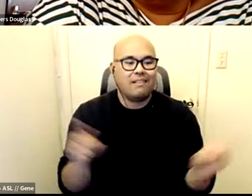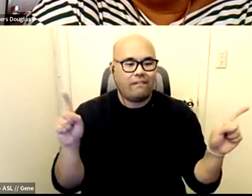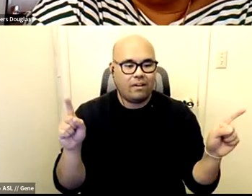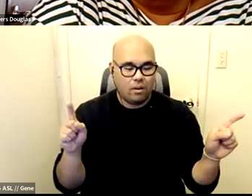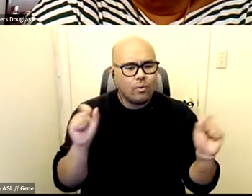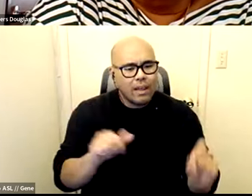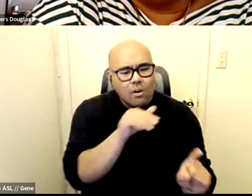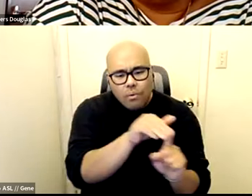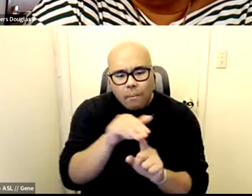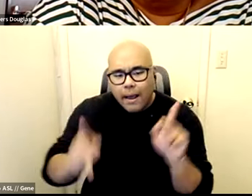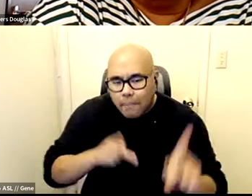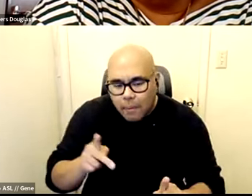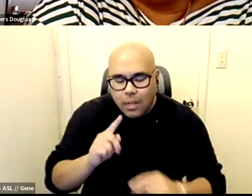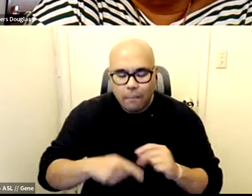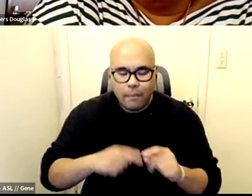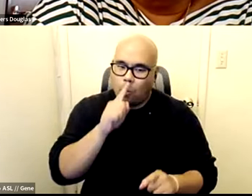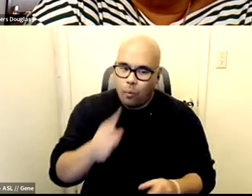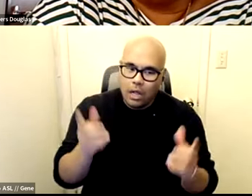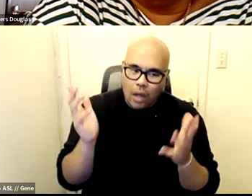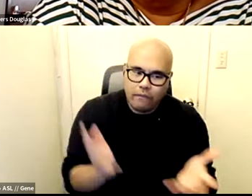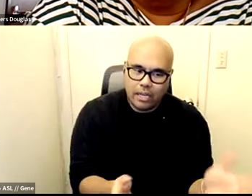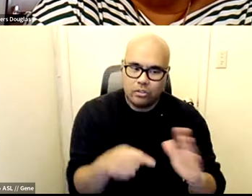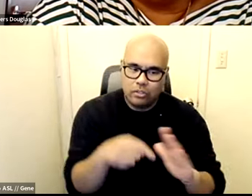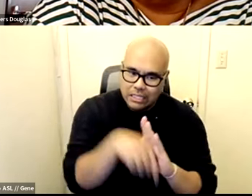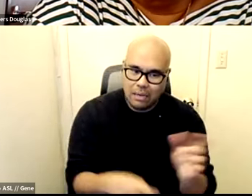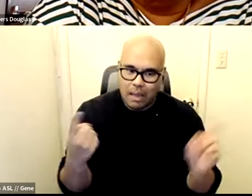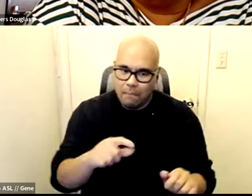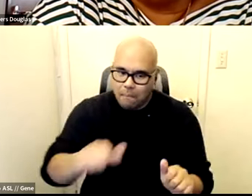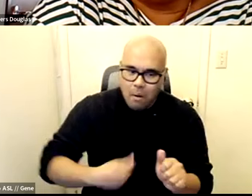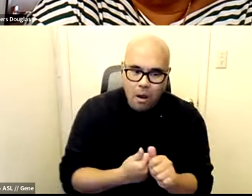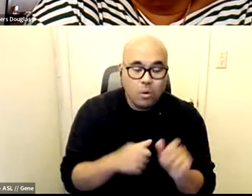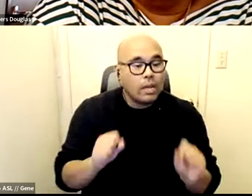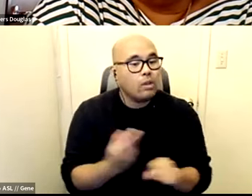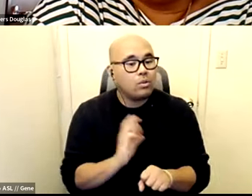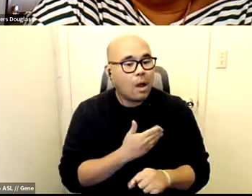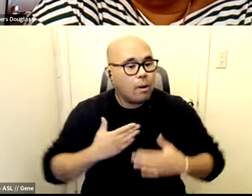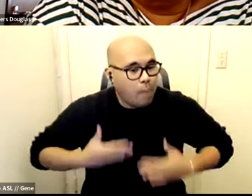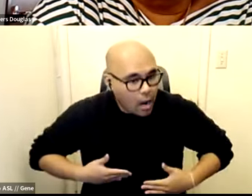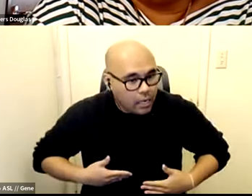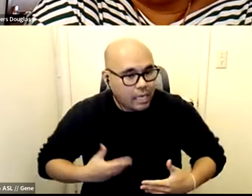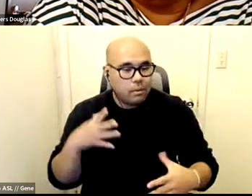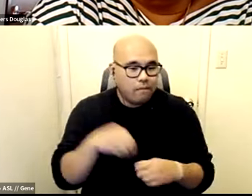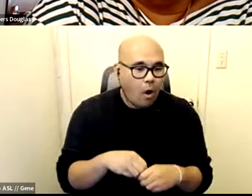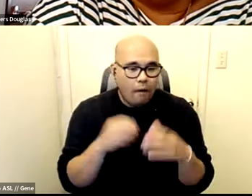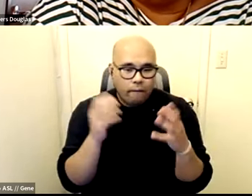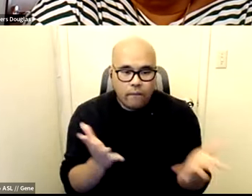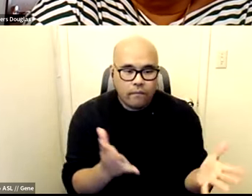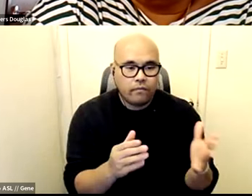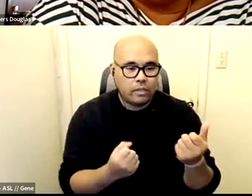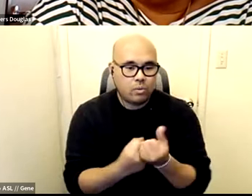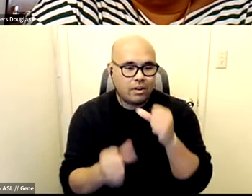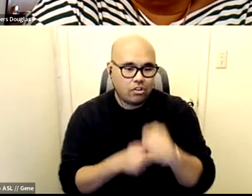remind people what the real conversation is about we can push back we can use our bodies we can be in conversation and in community with one another